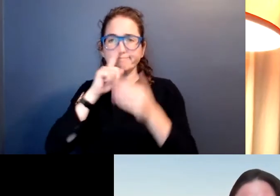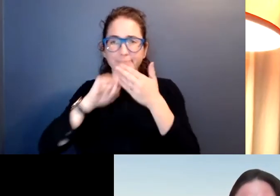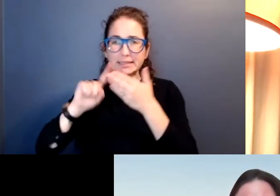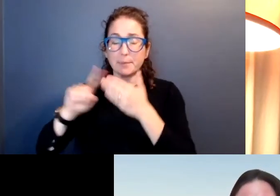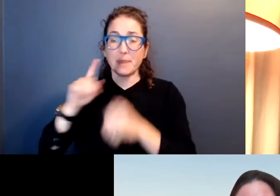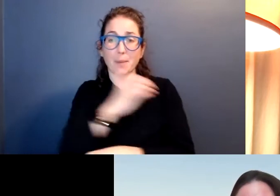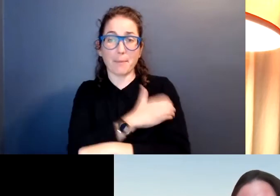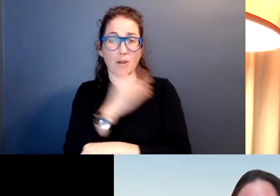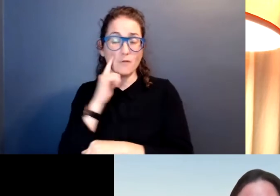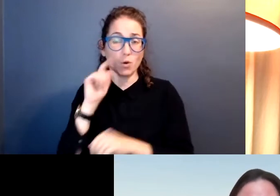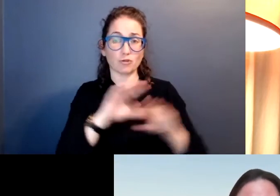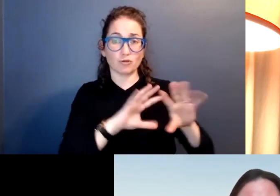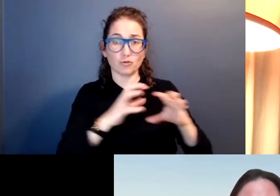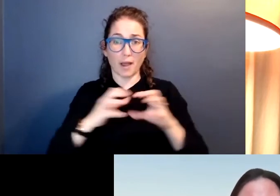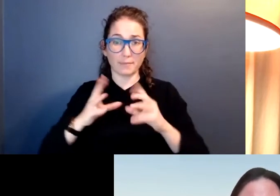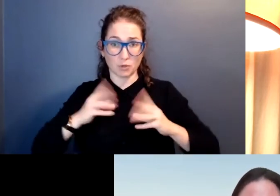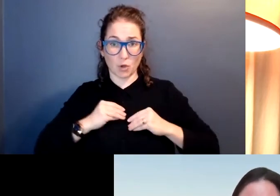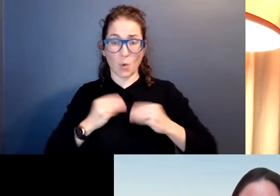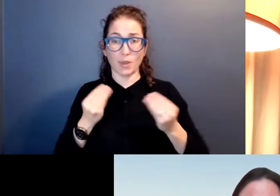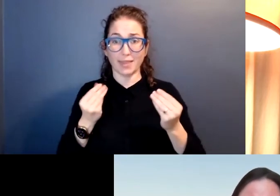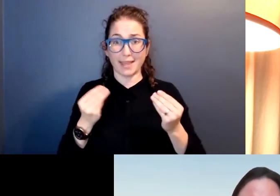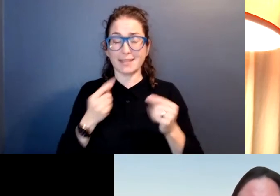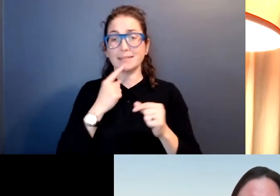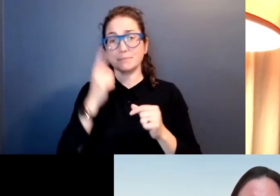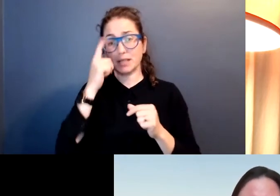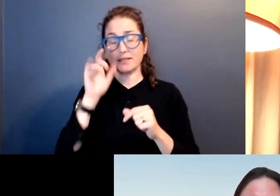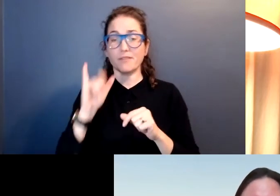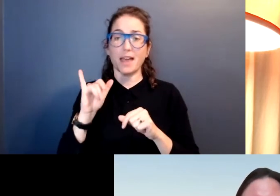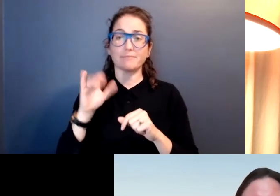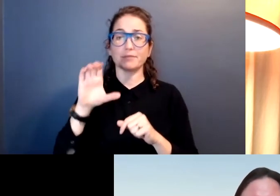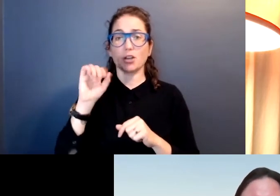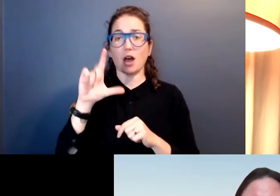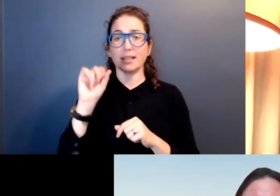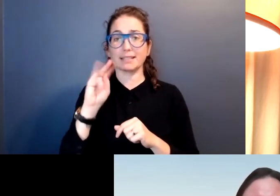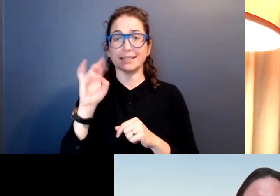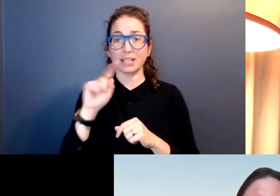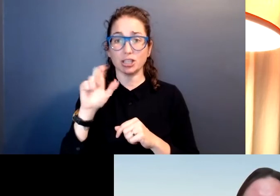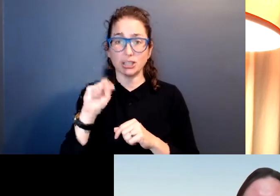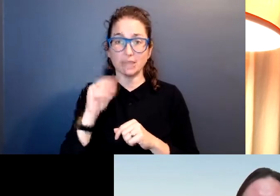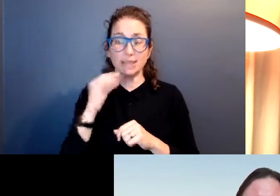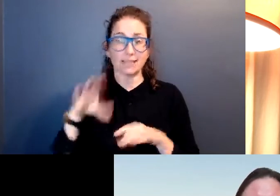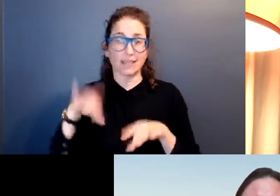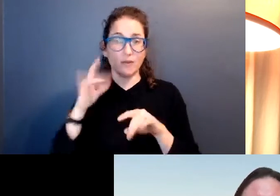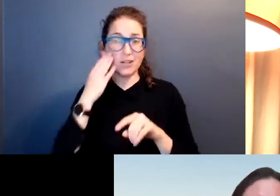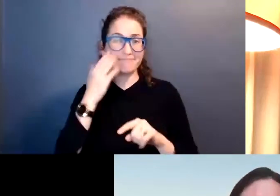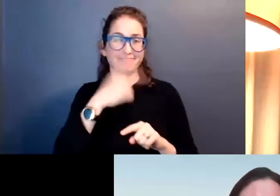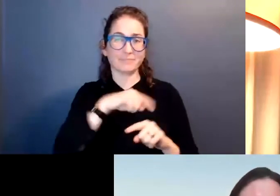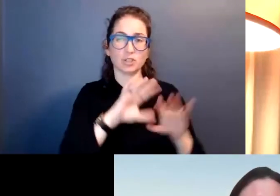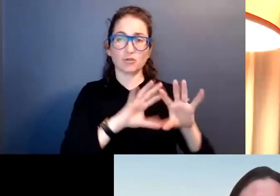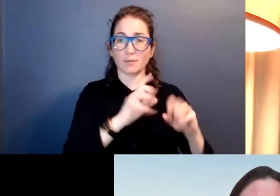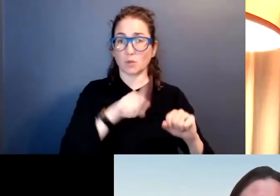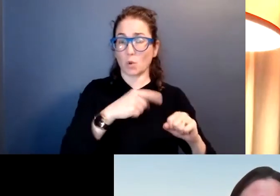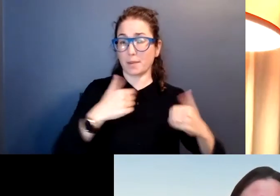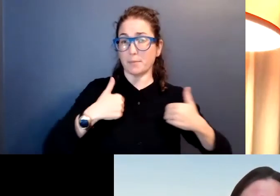and decided that because of colonization and doctrine of discovery that essentially tribes only possessed